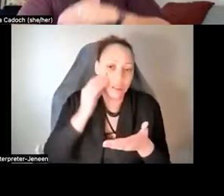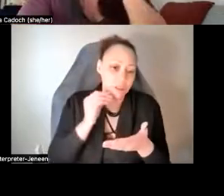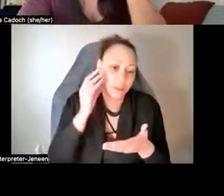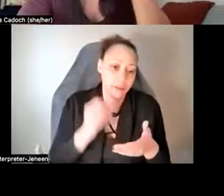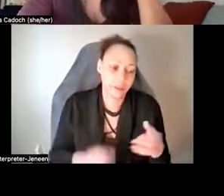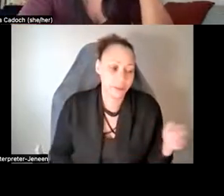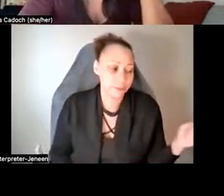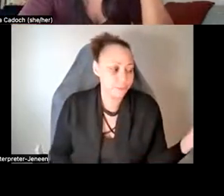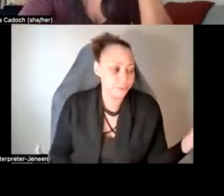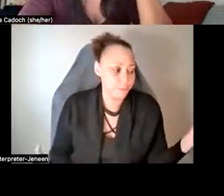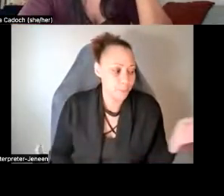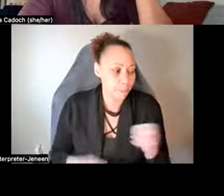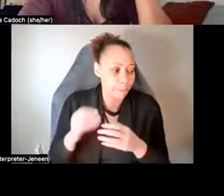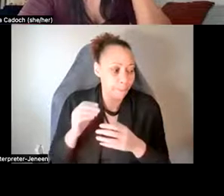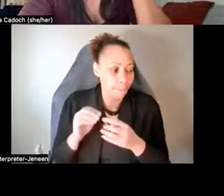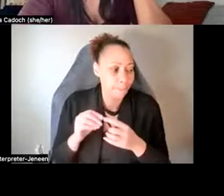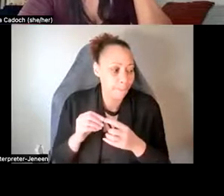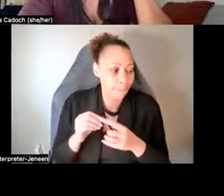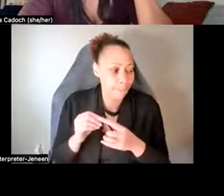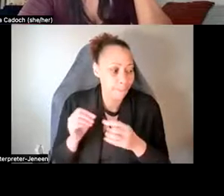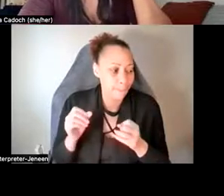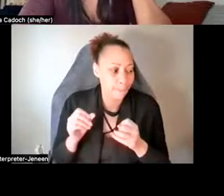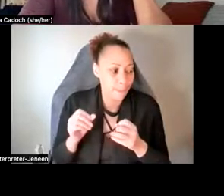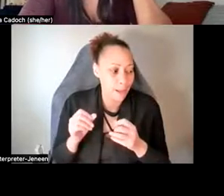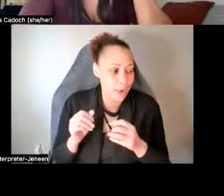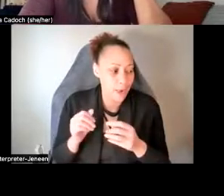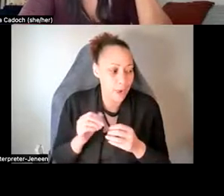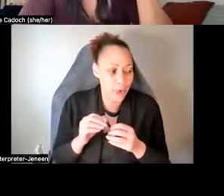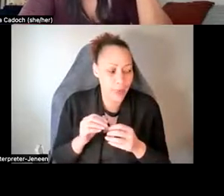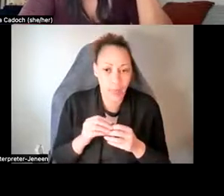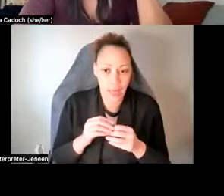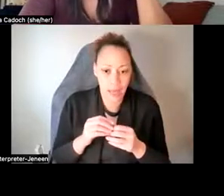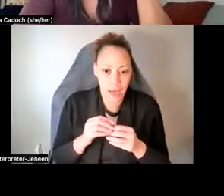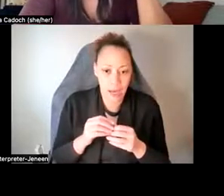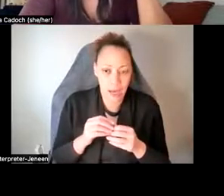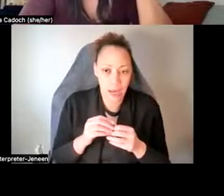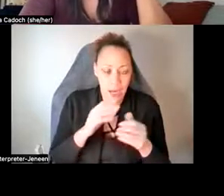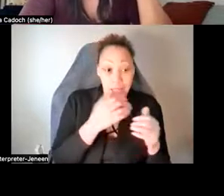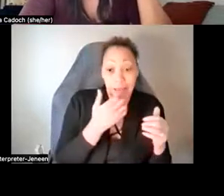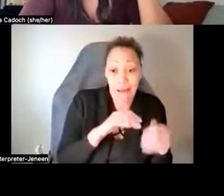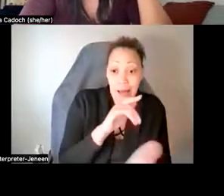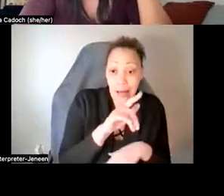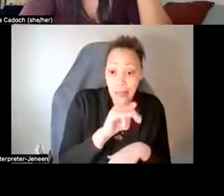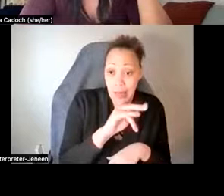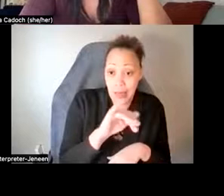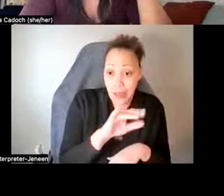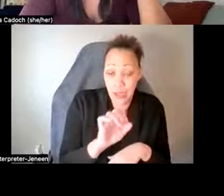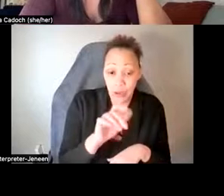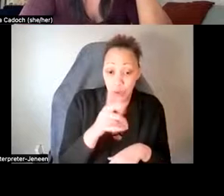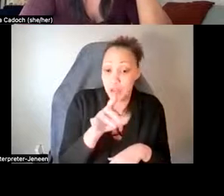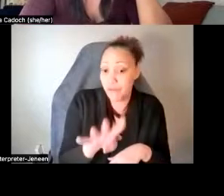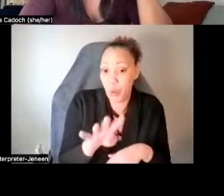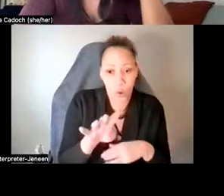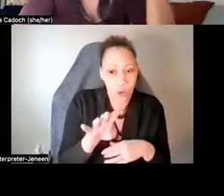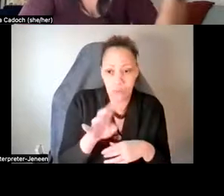Um, fireside project is a psychedelic hotline. Um, it's 24-7 and you can call at any time of the day,